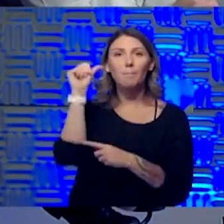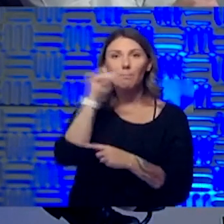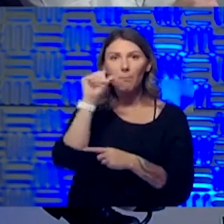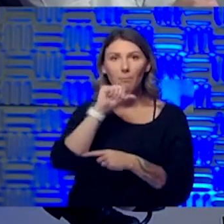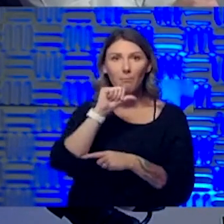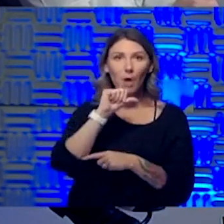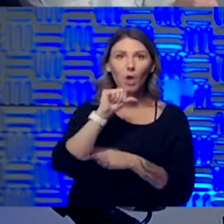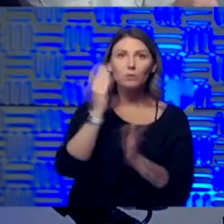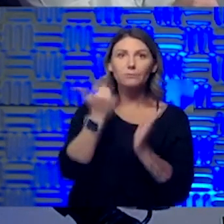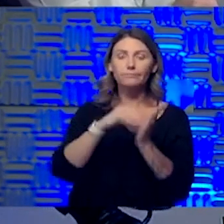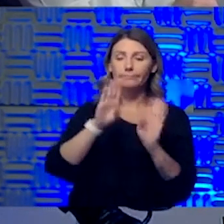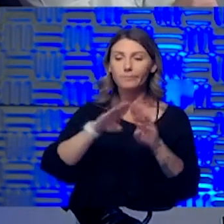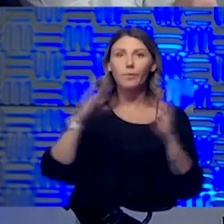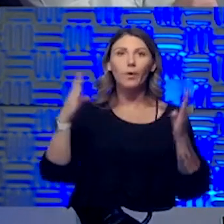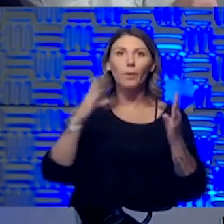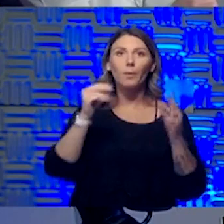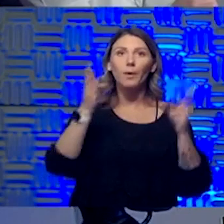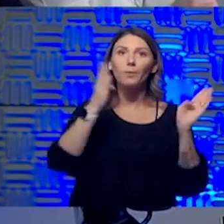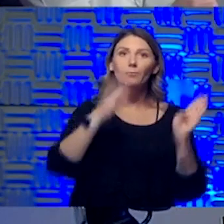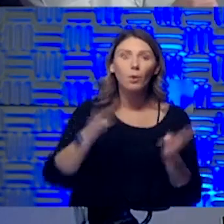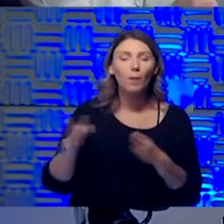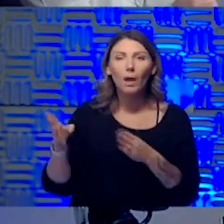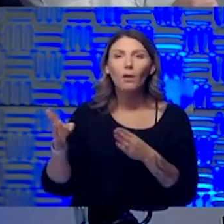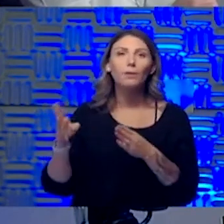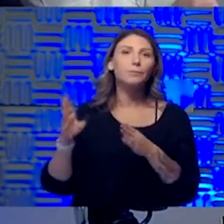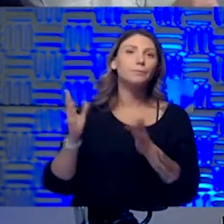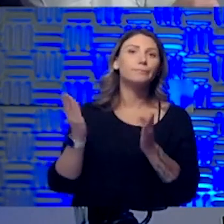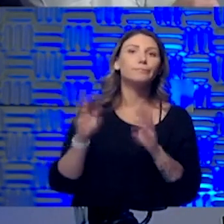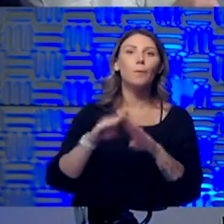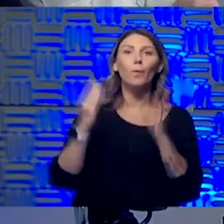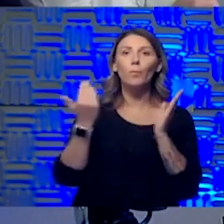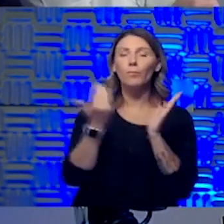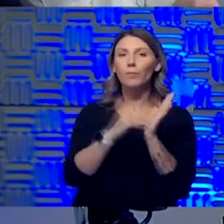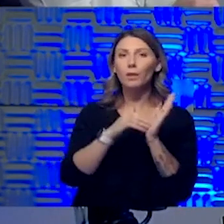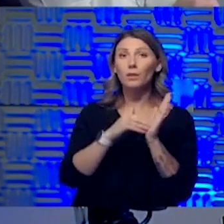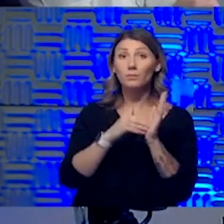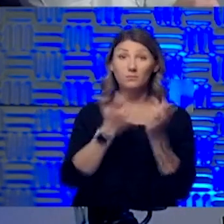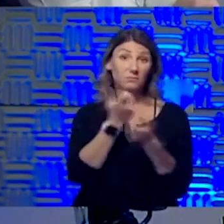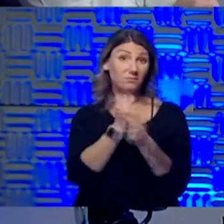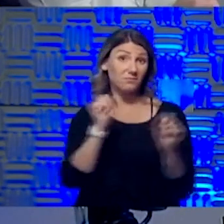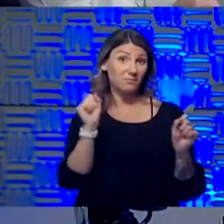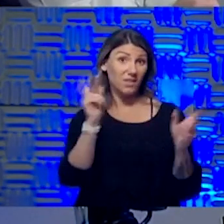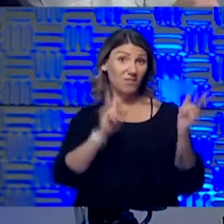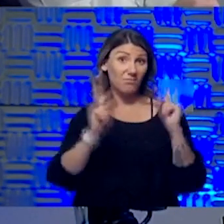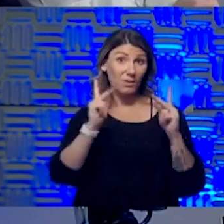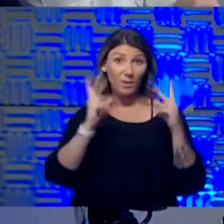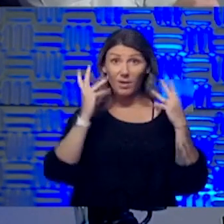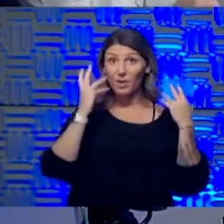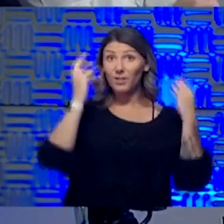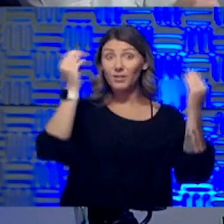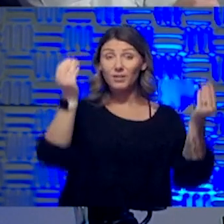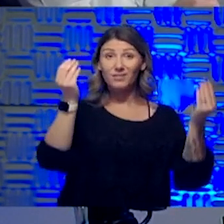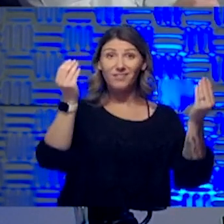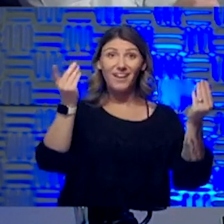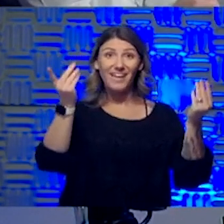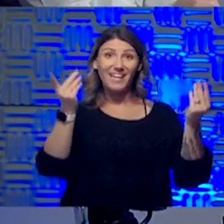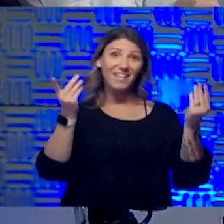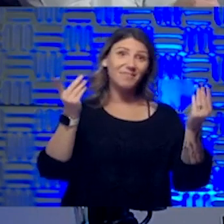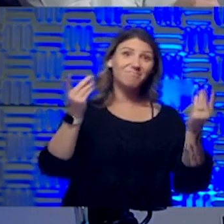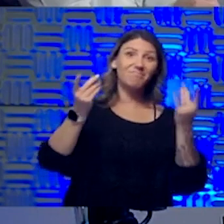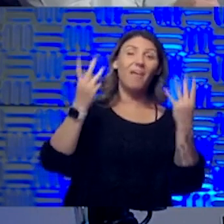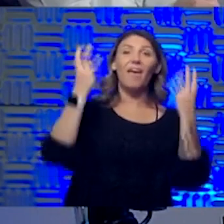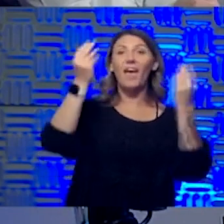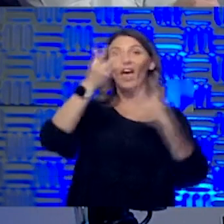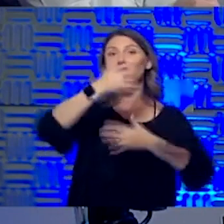metro reopening or preparing to reopen, um, is it safe for people to be going out and spending time at a restaurant? Um,